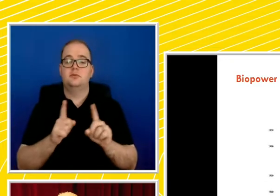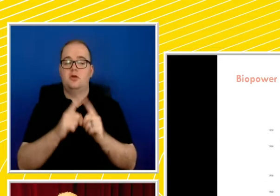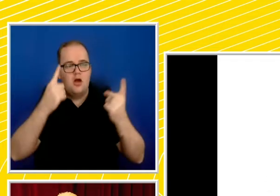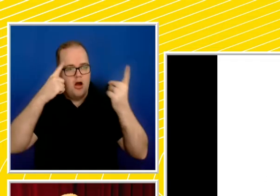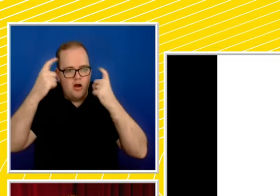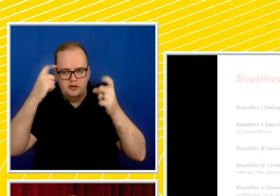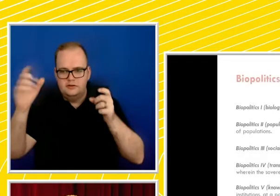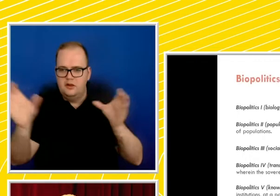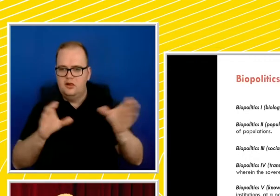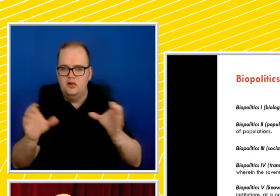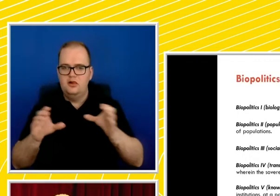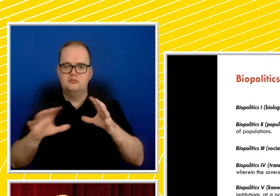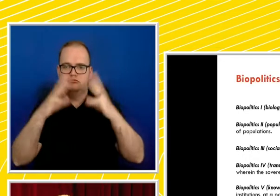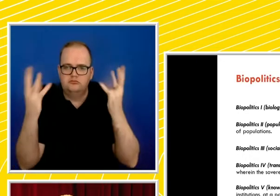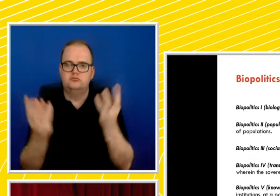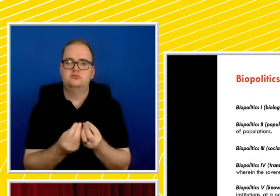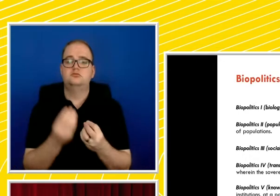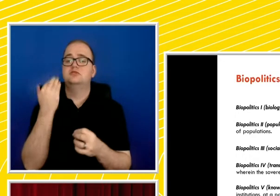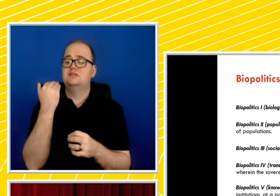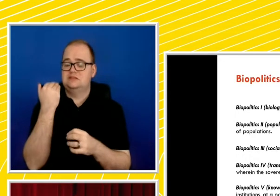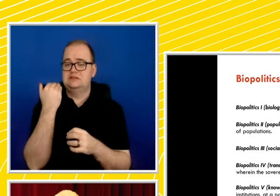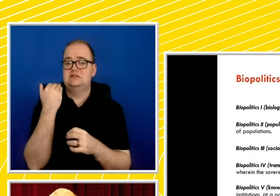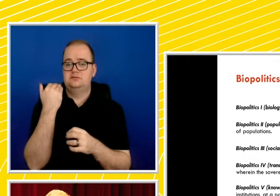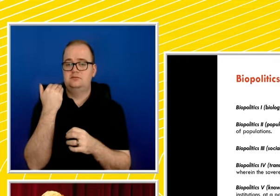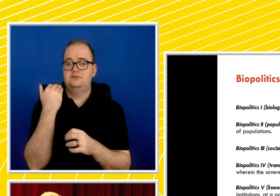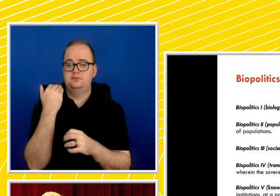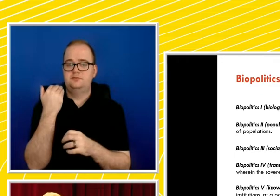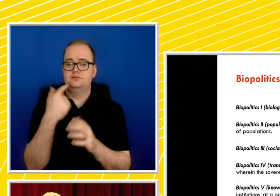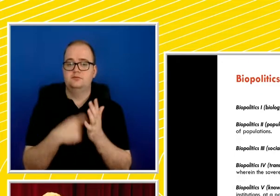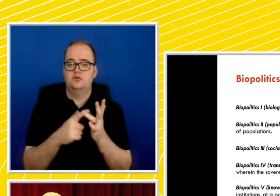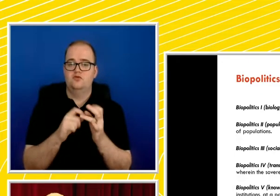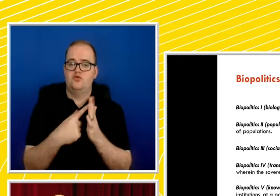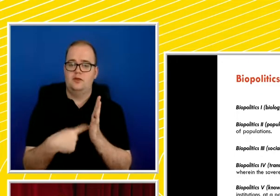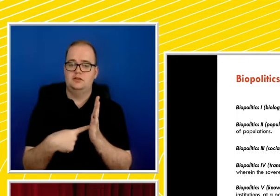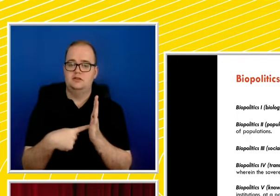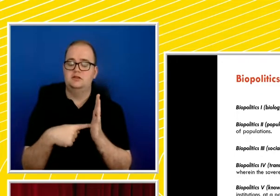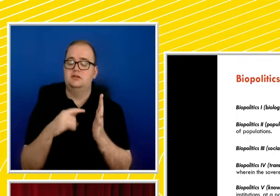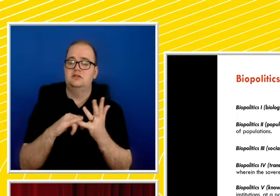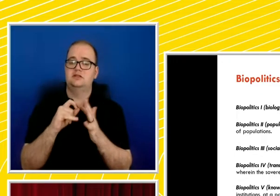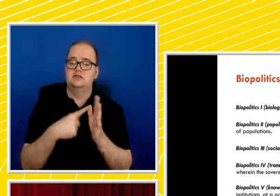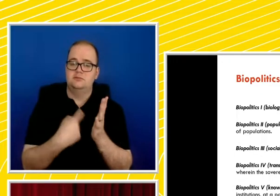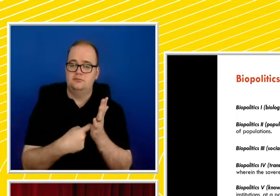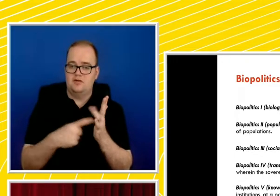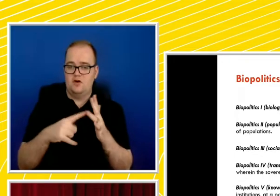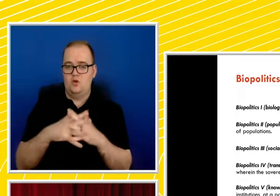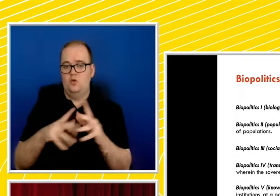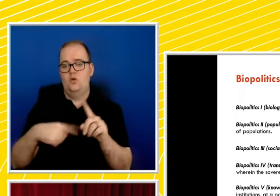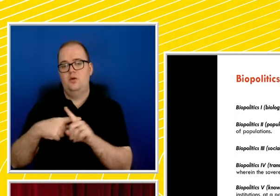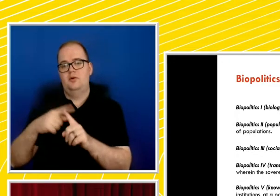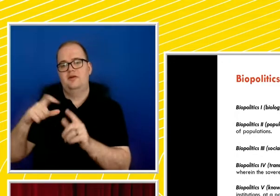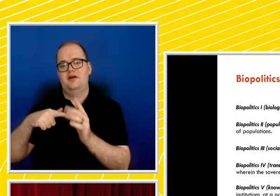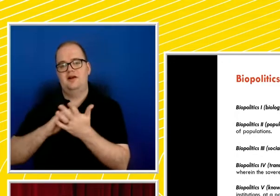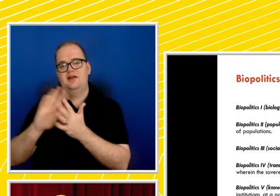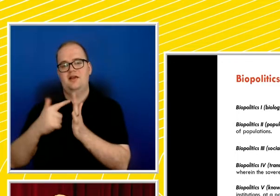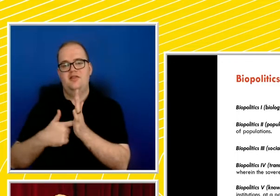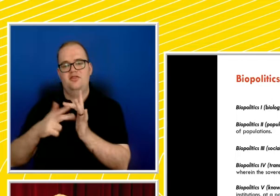And recent work by Robert Sparrow and Catherine Mills, our former colleague from Sydney Health Ethics, has